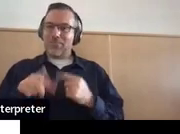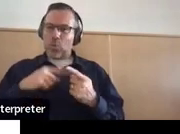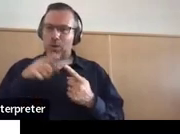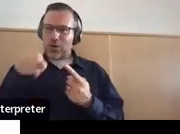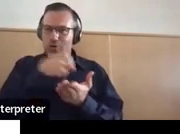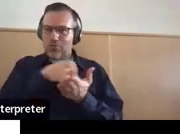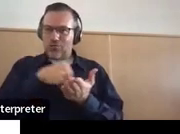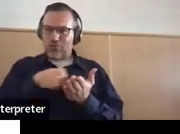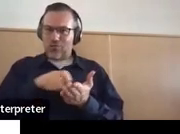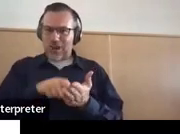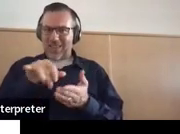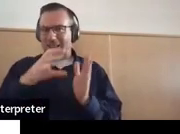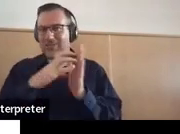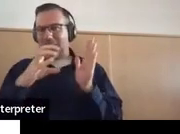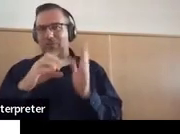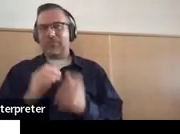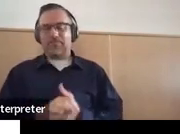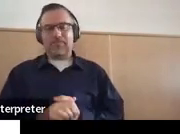study.